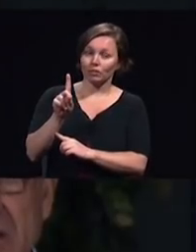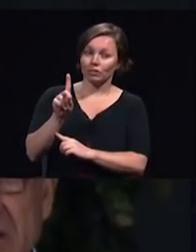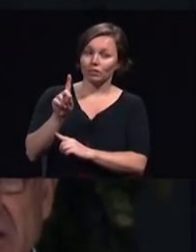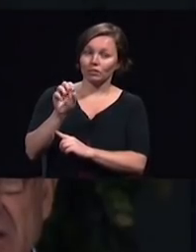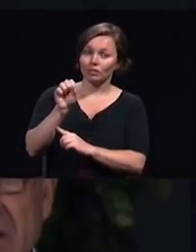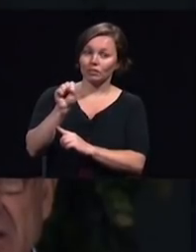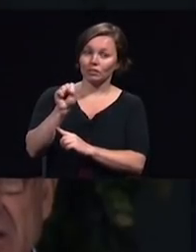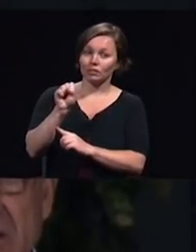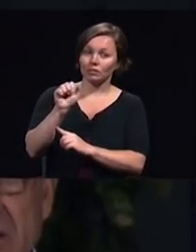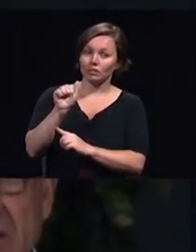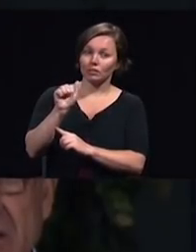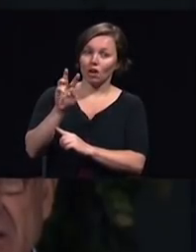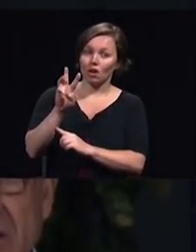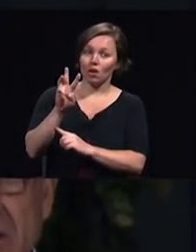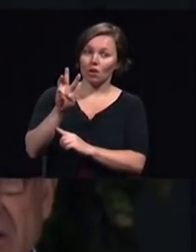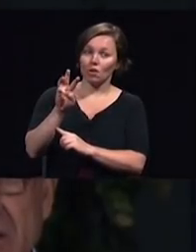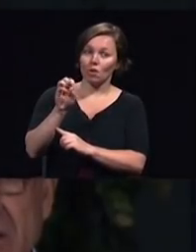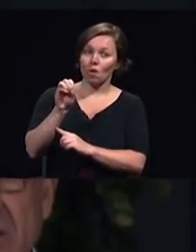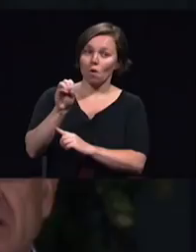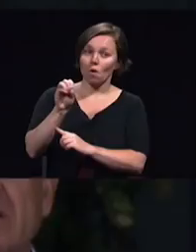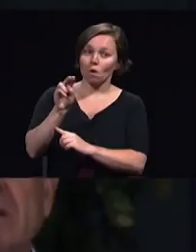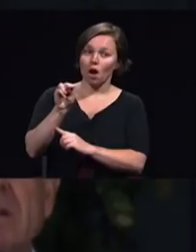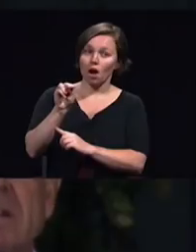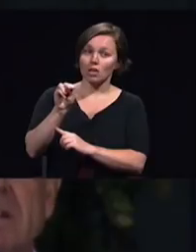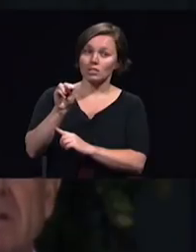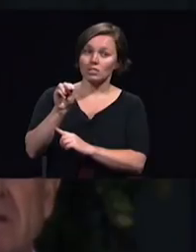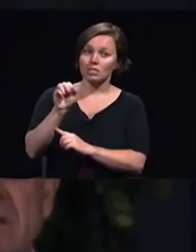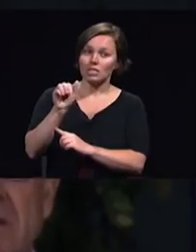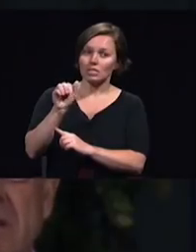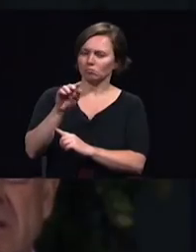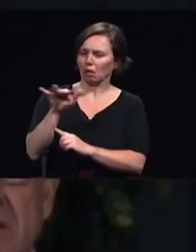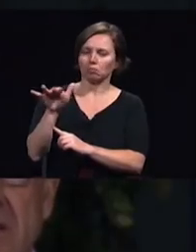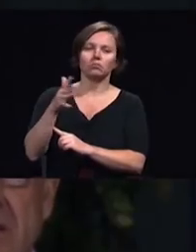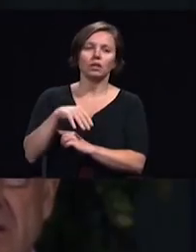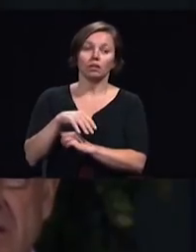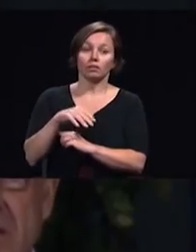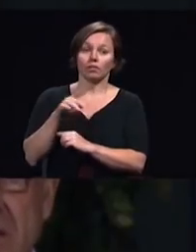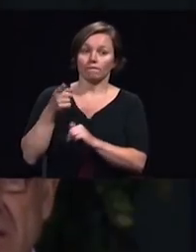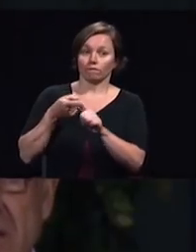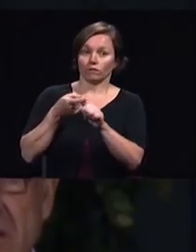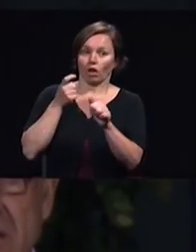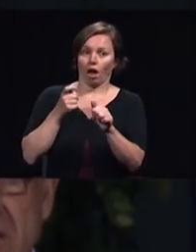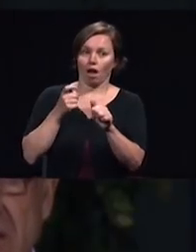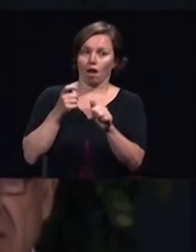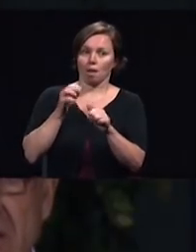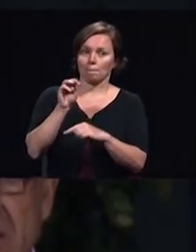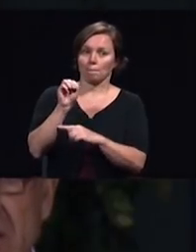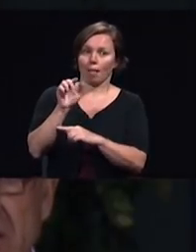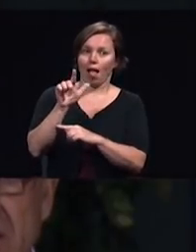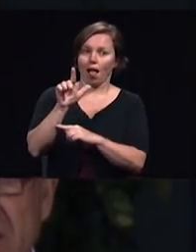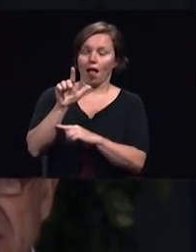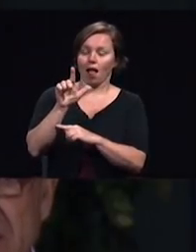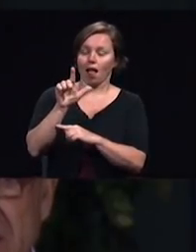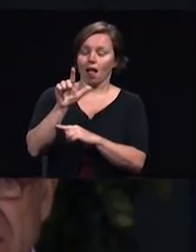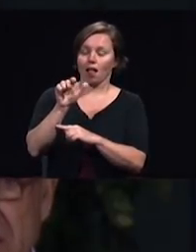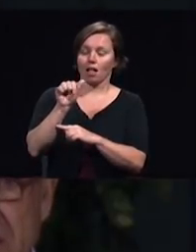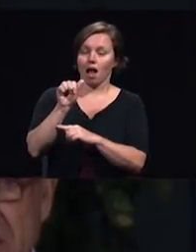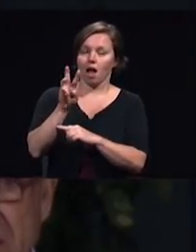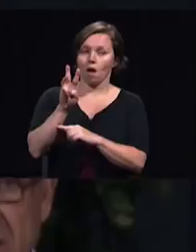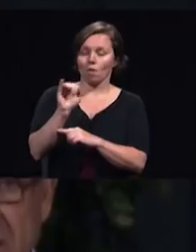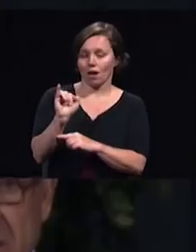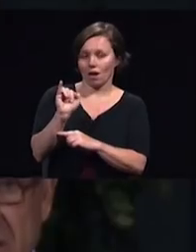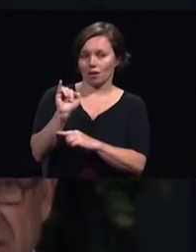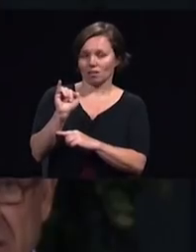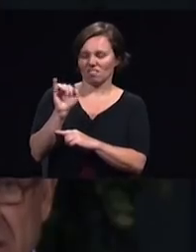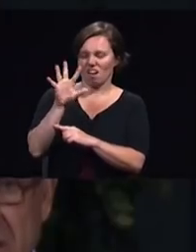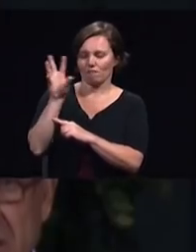who is the ambassador from Malawi to the United States. And he is